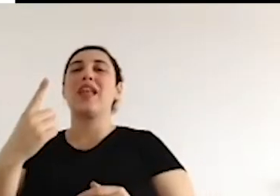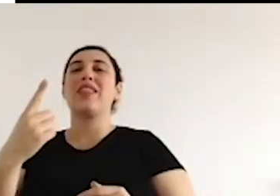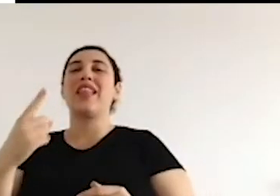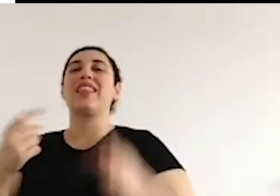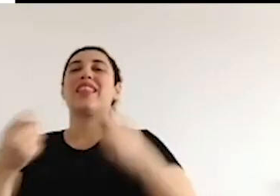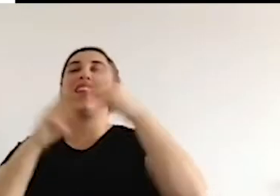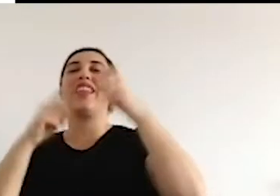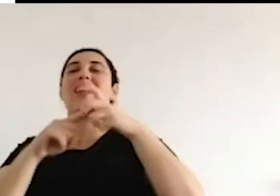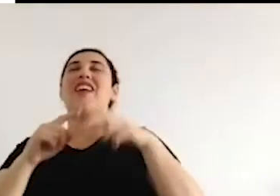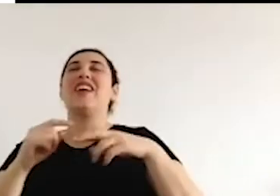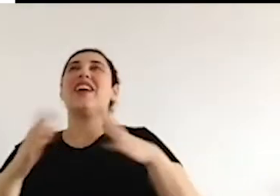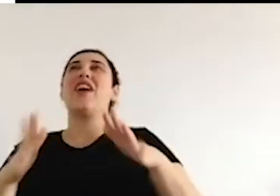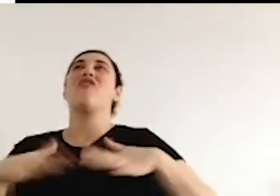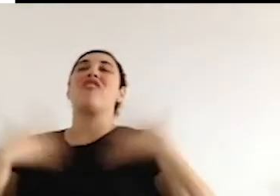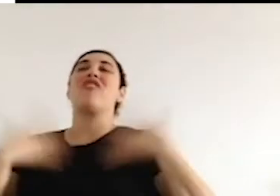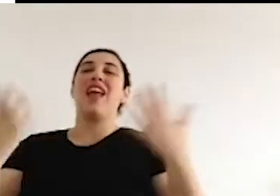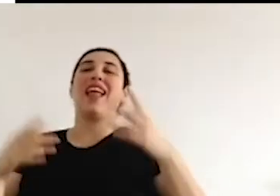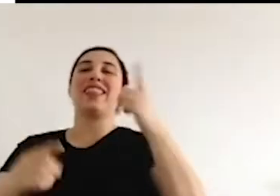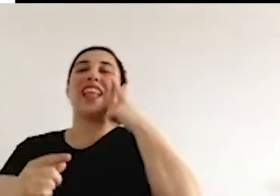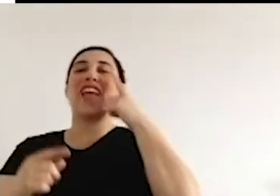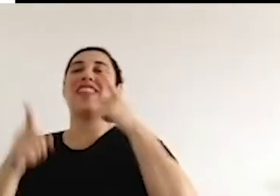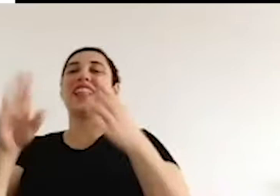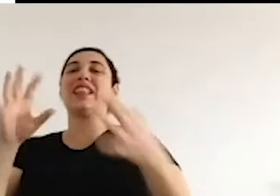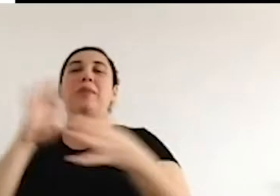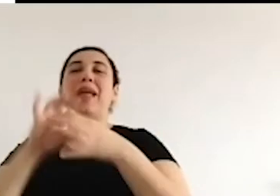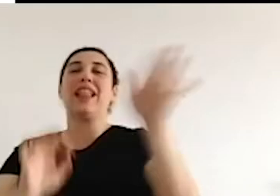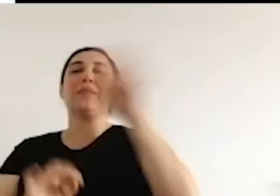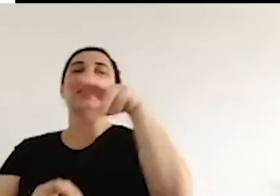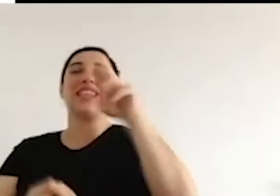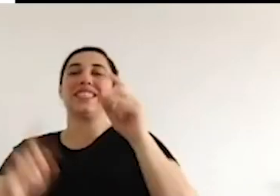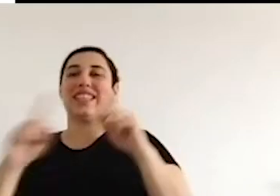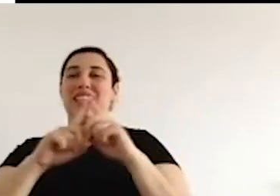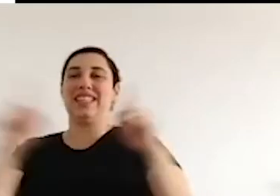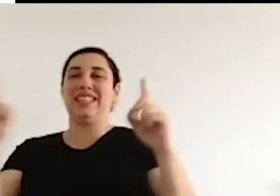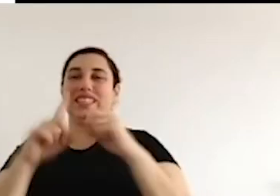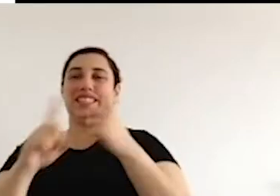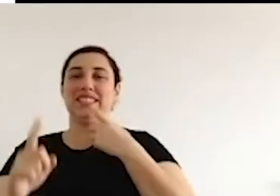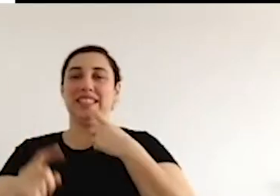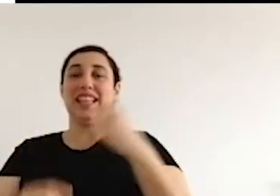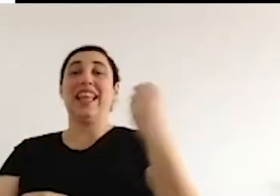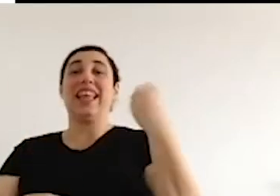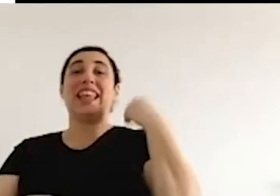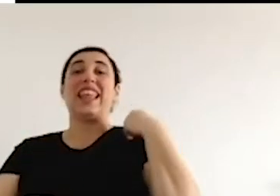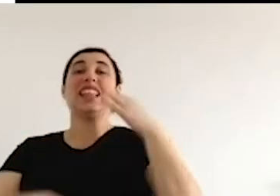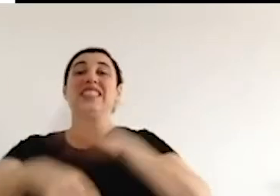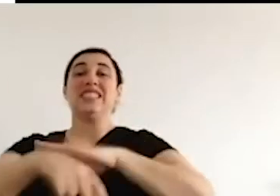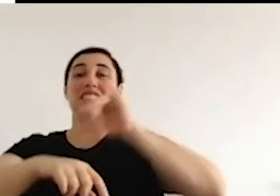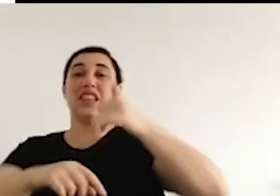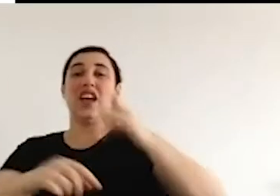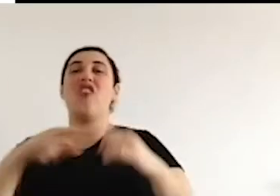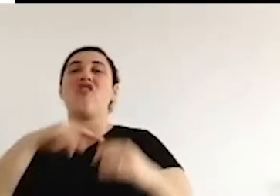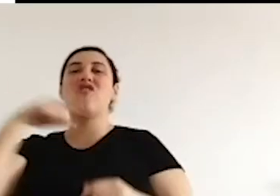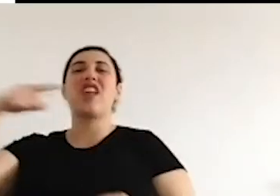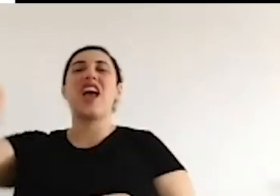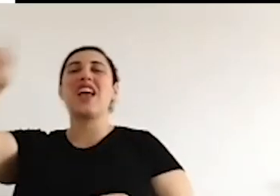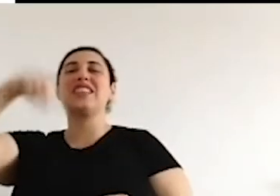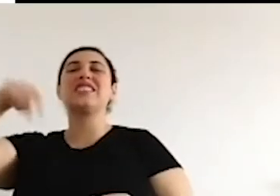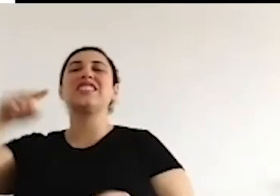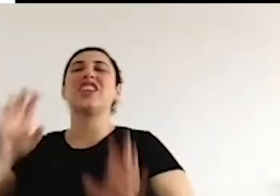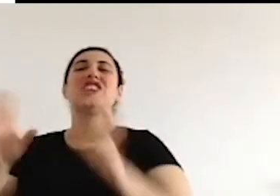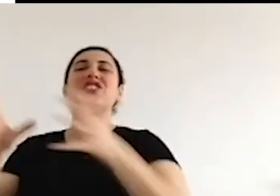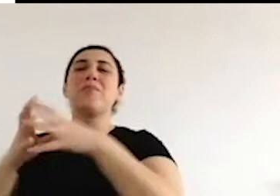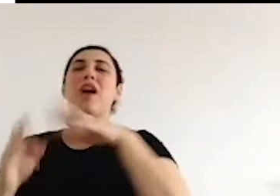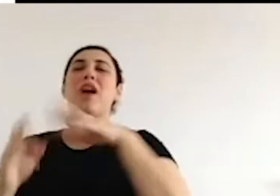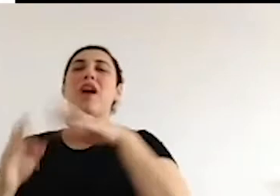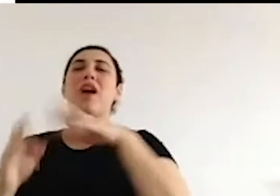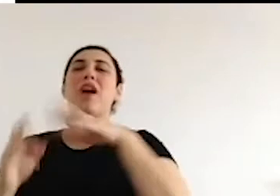which took place between 1955 and 1980, which was against the